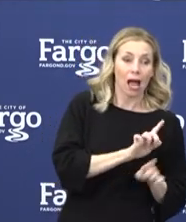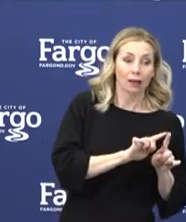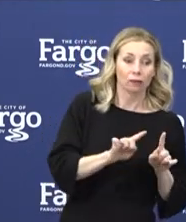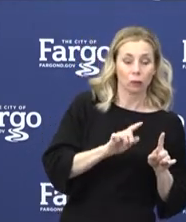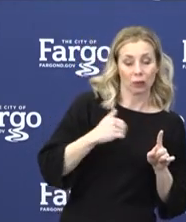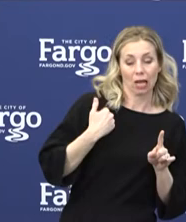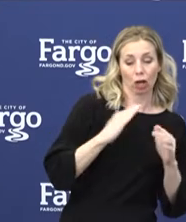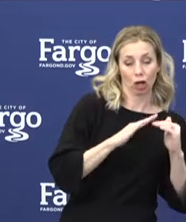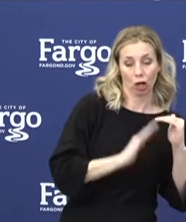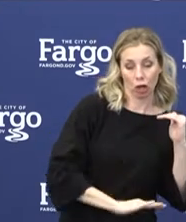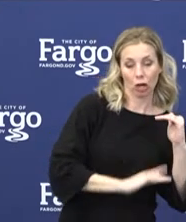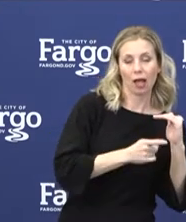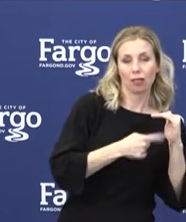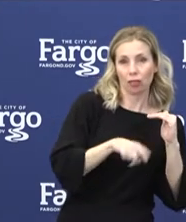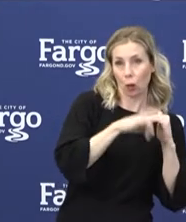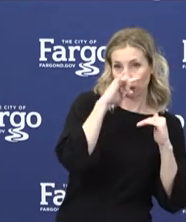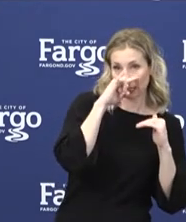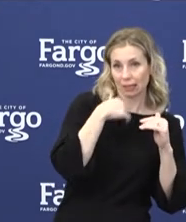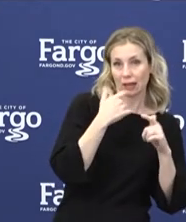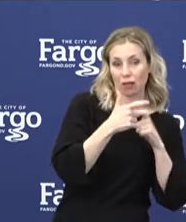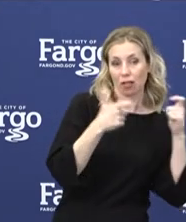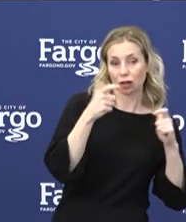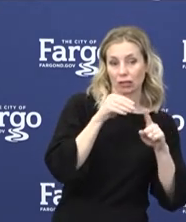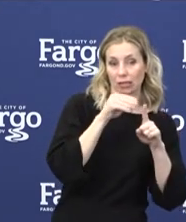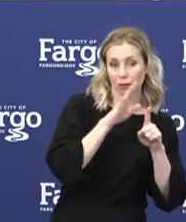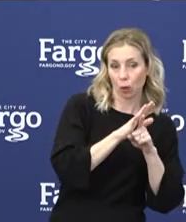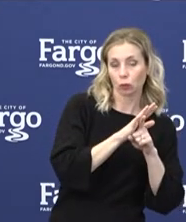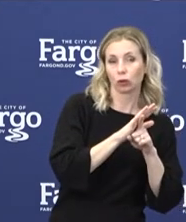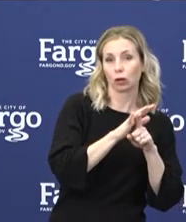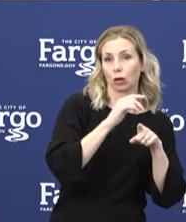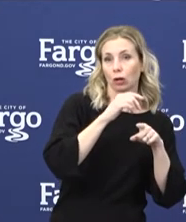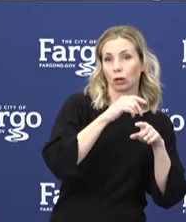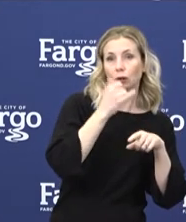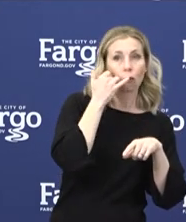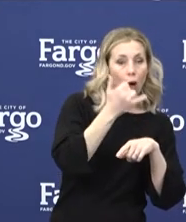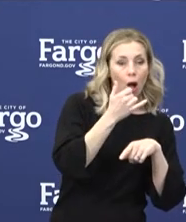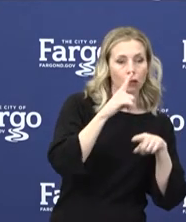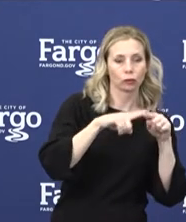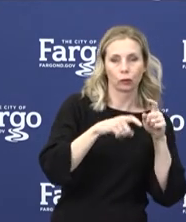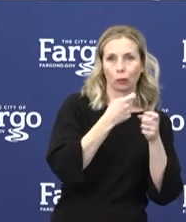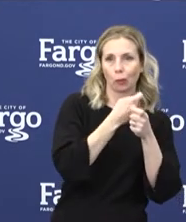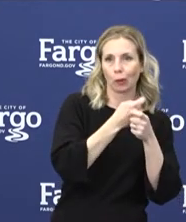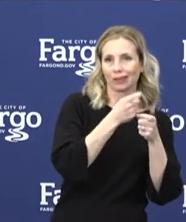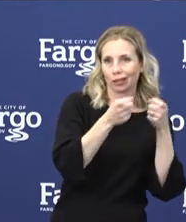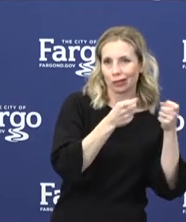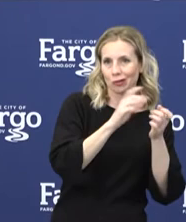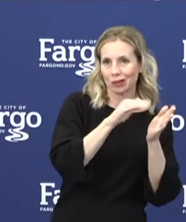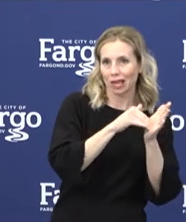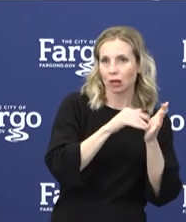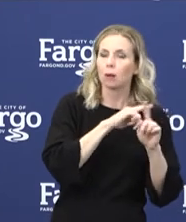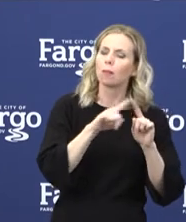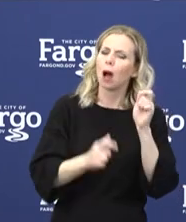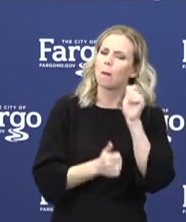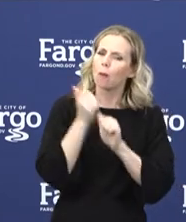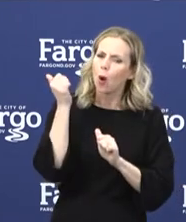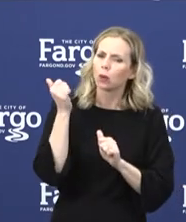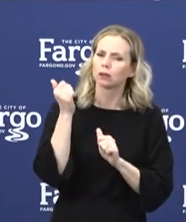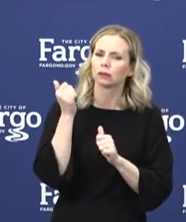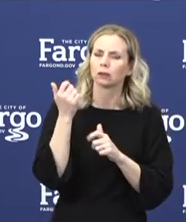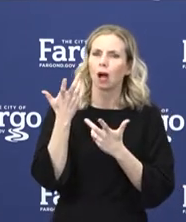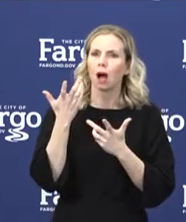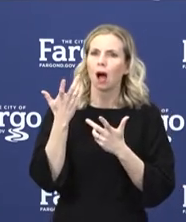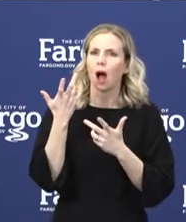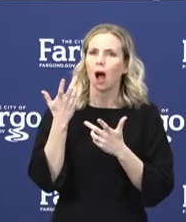percentage of exposure calls to the poison control centers. Most of the calls are due to inhalation of